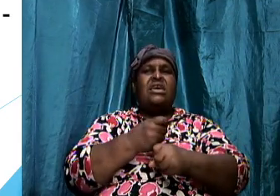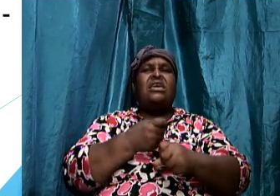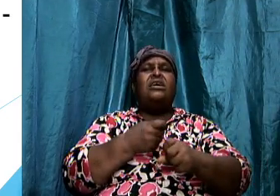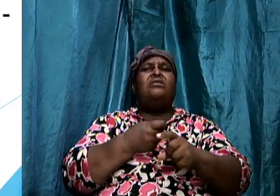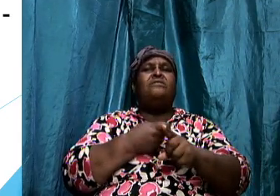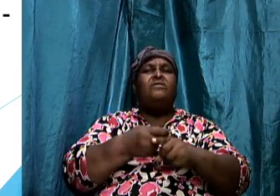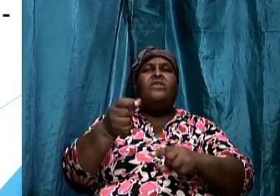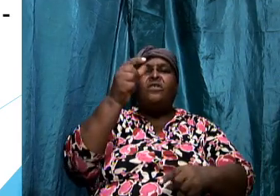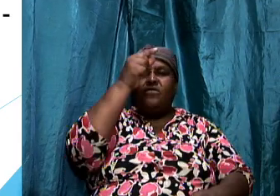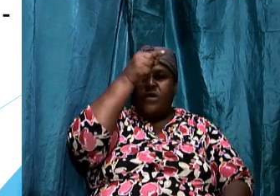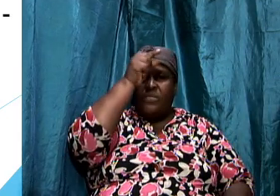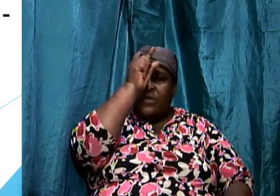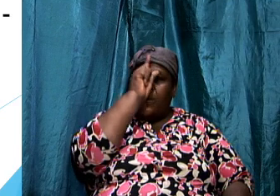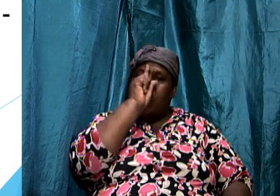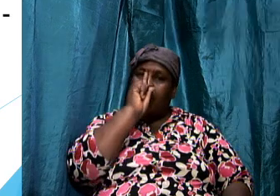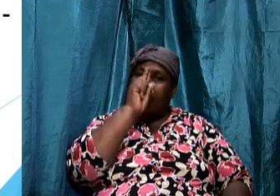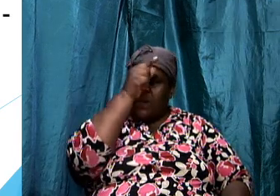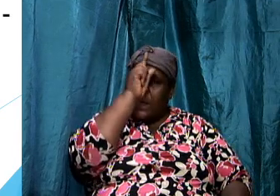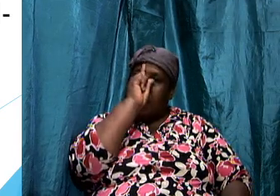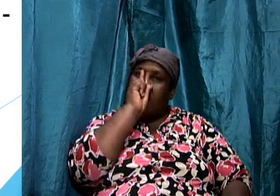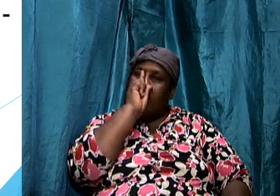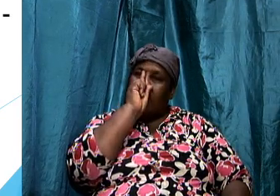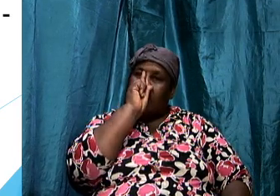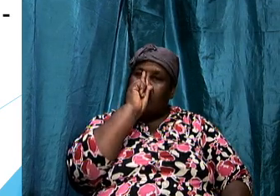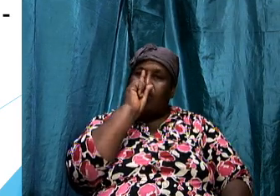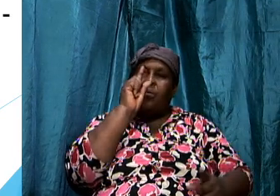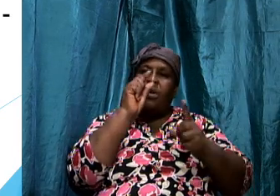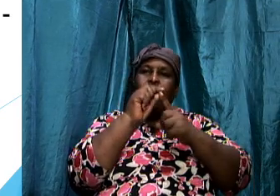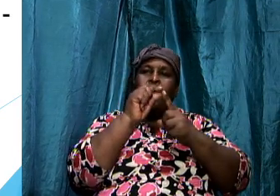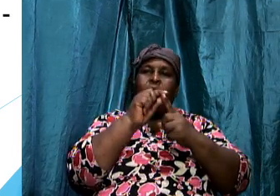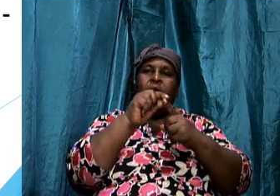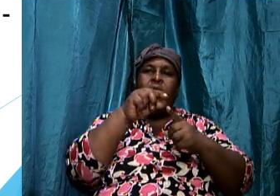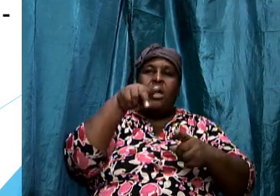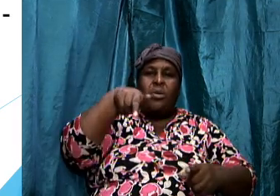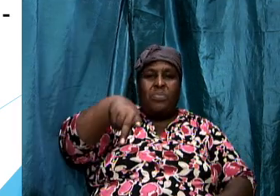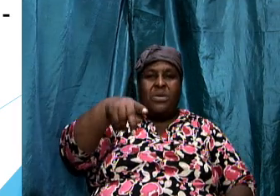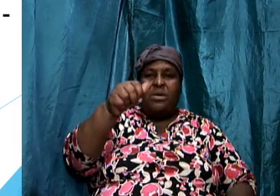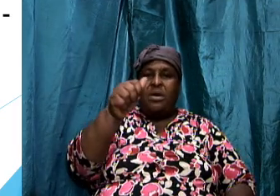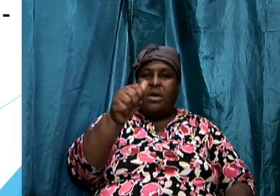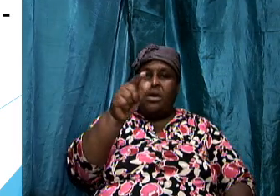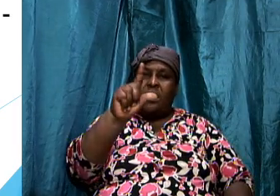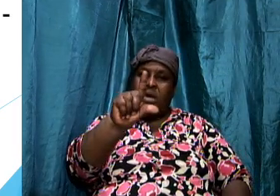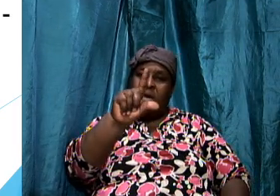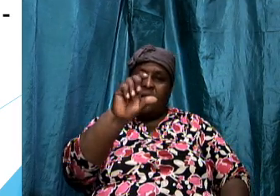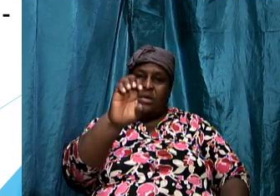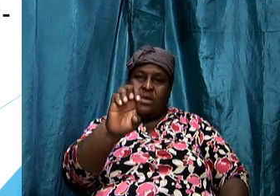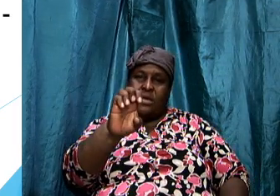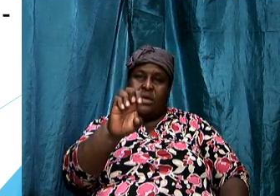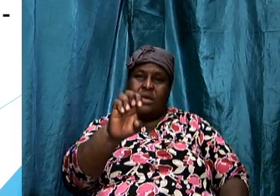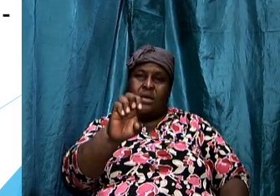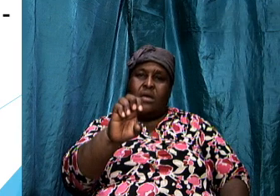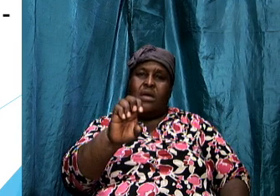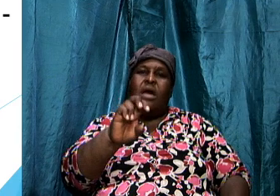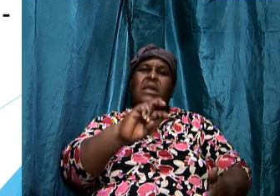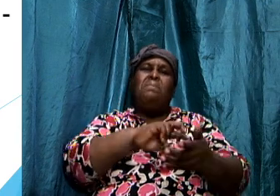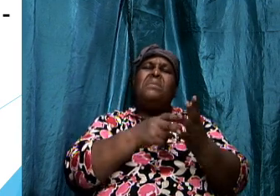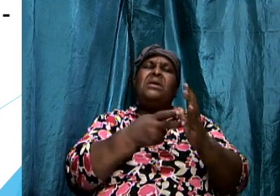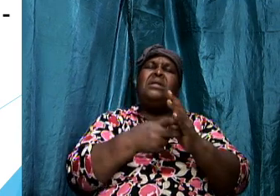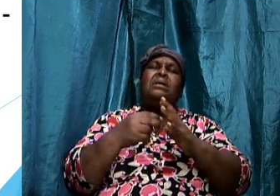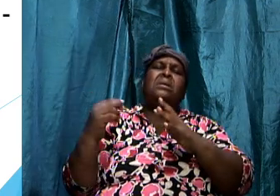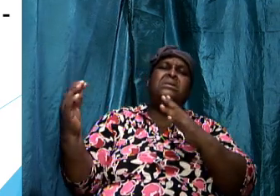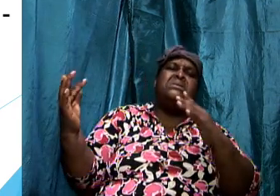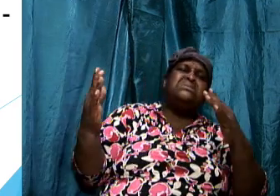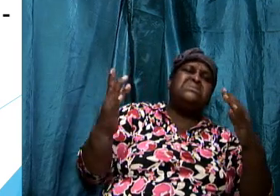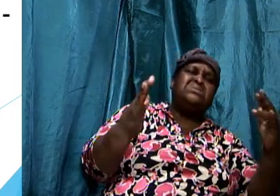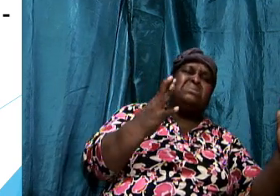word pale p-a-l-e and it refers to a struggling it refers